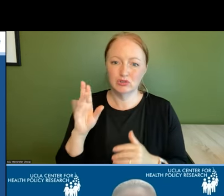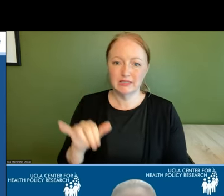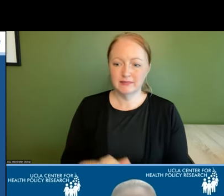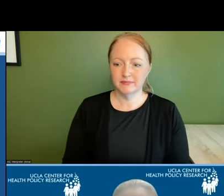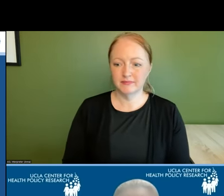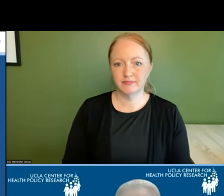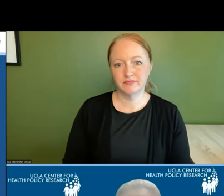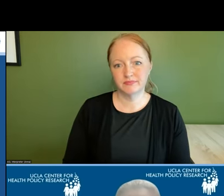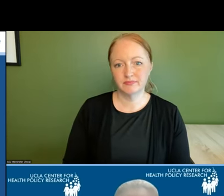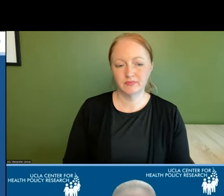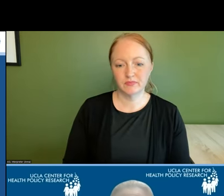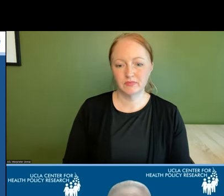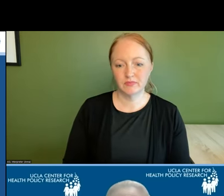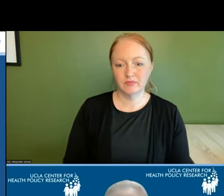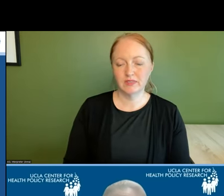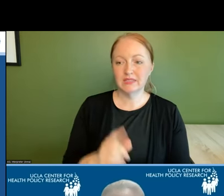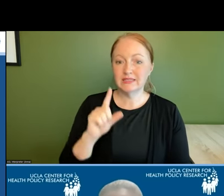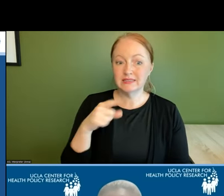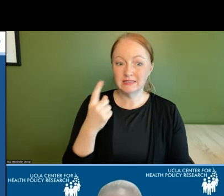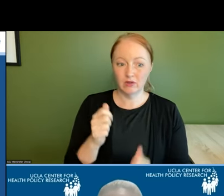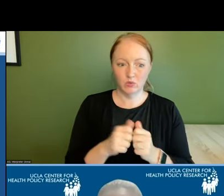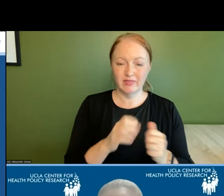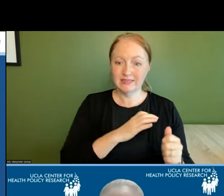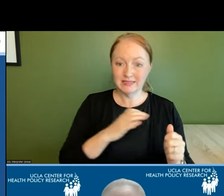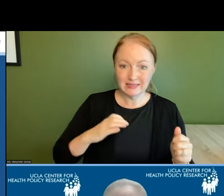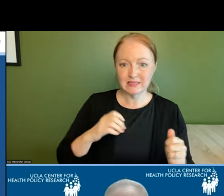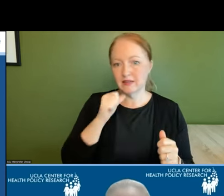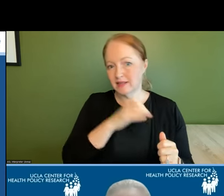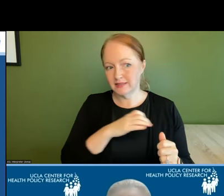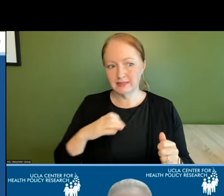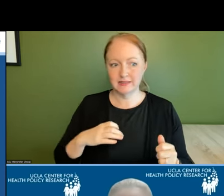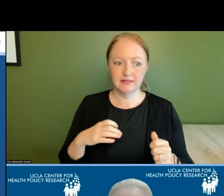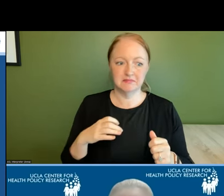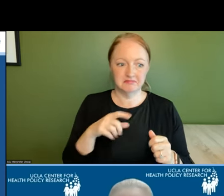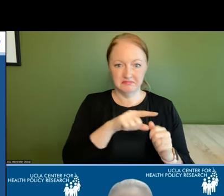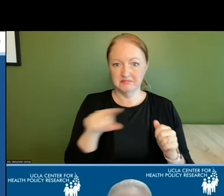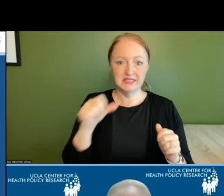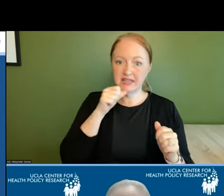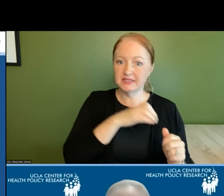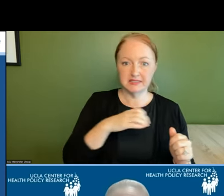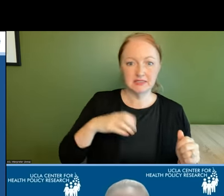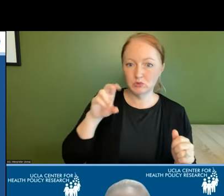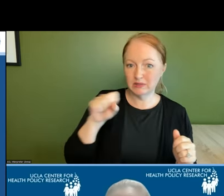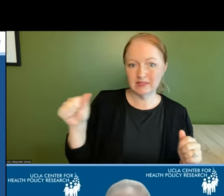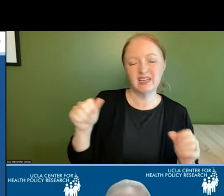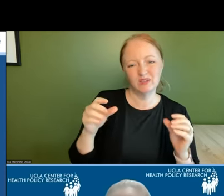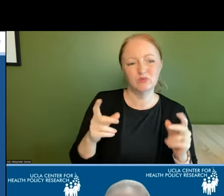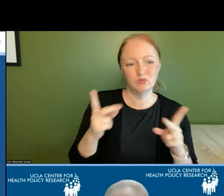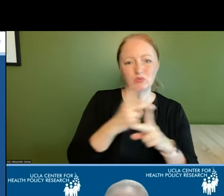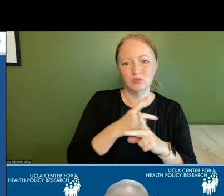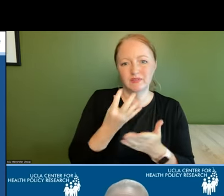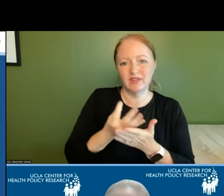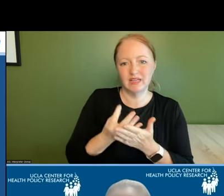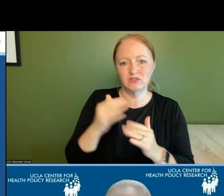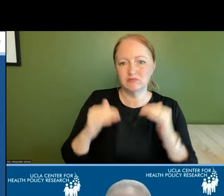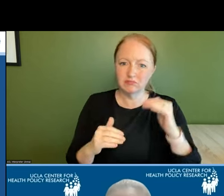when we look at single elders by citizenship status we find that those who are not not citizens of the u.s have the greatest amount of financial